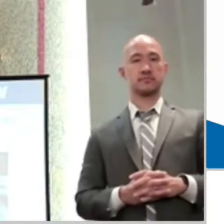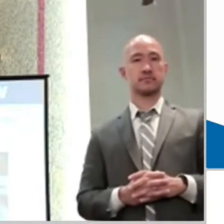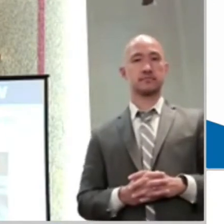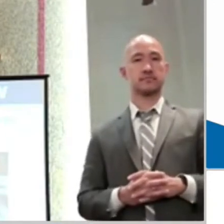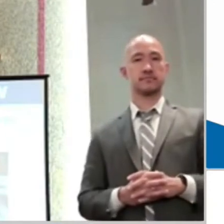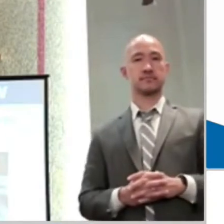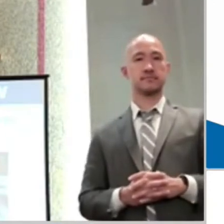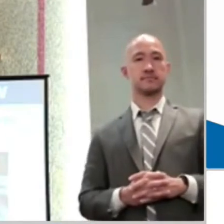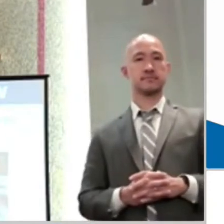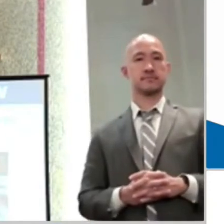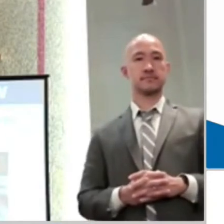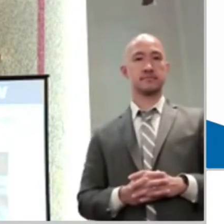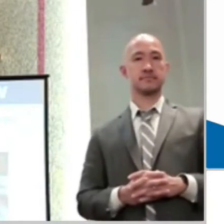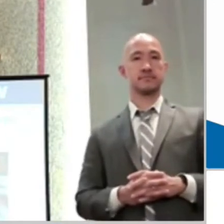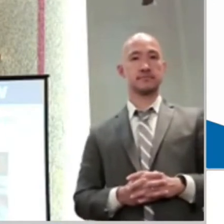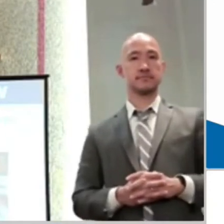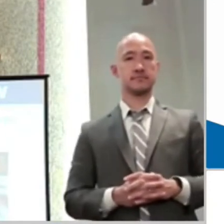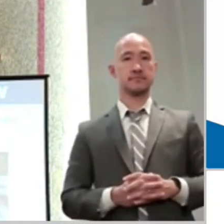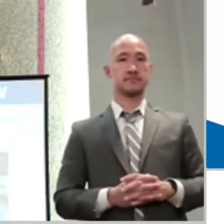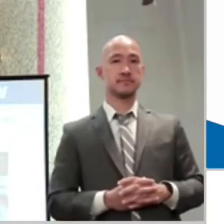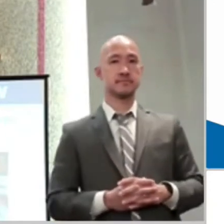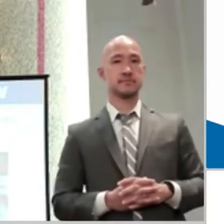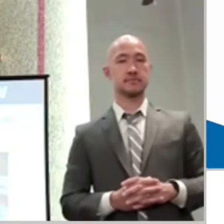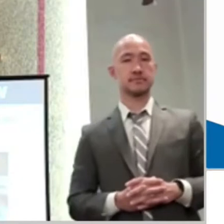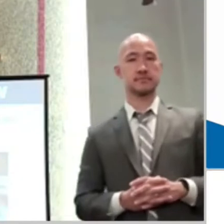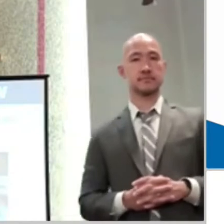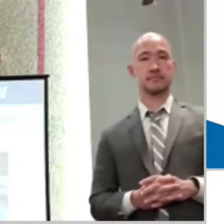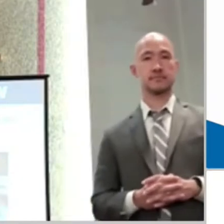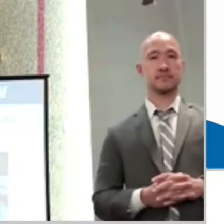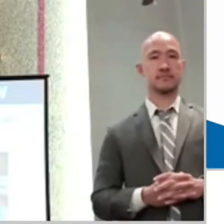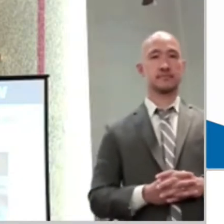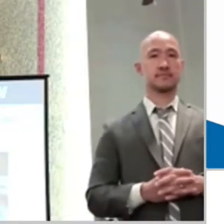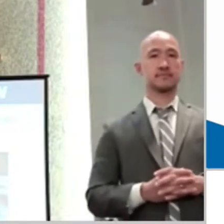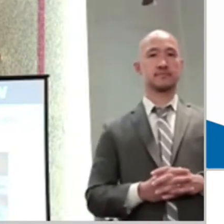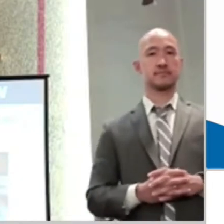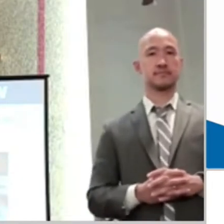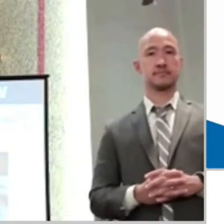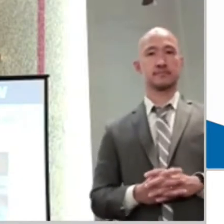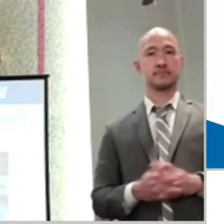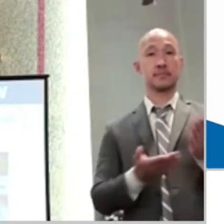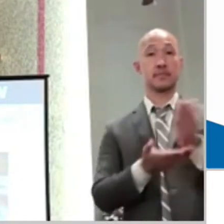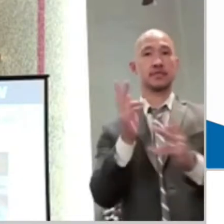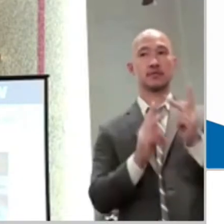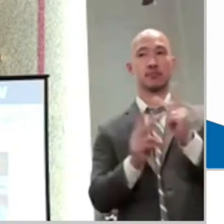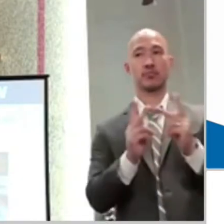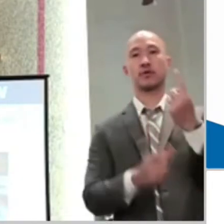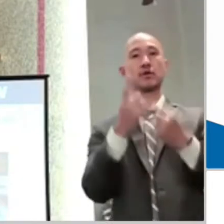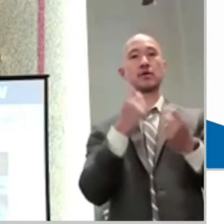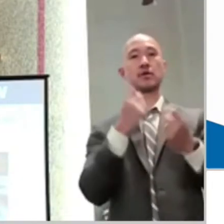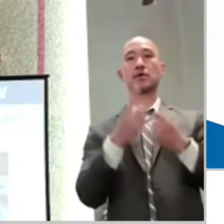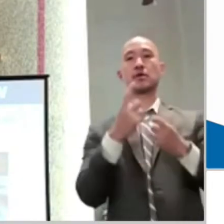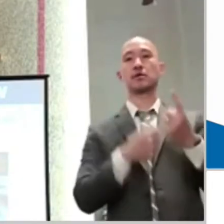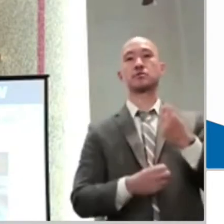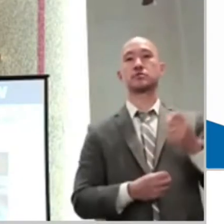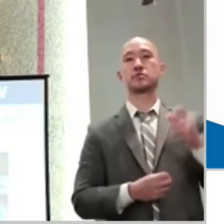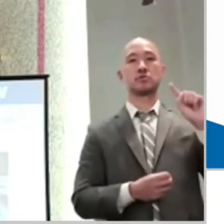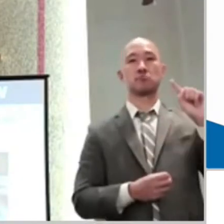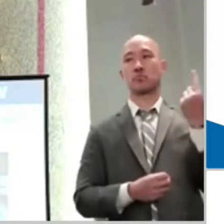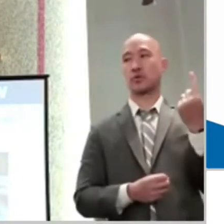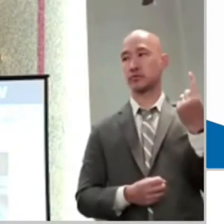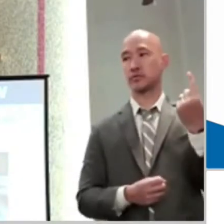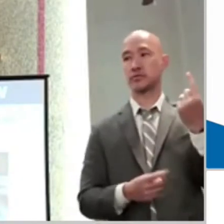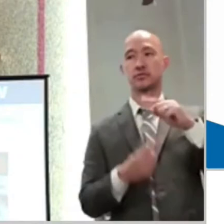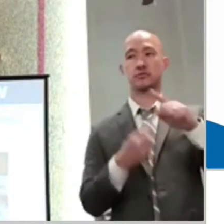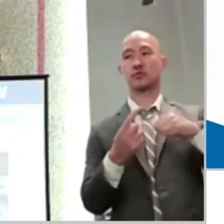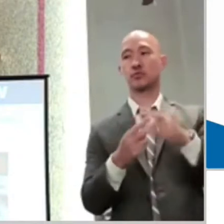like we're supposed to examine ourselves like right here when we come into the building. Oh, I'm going to take the Lord's Supper. Let's examine myself. No, that's like a to-do list approach.